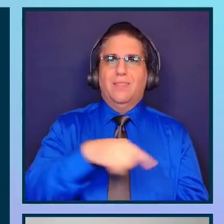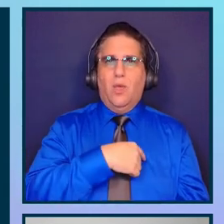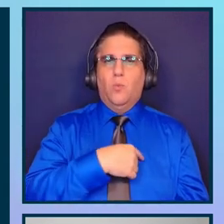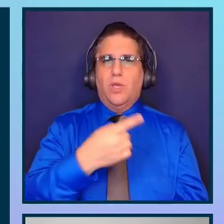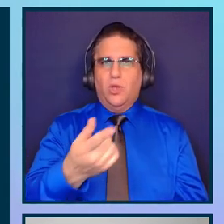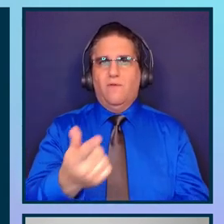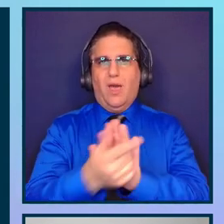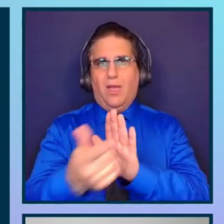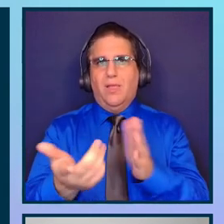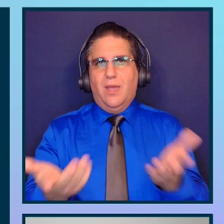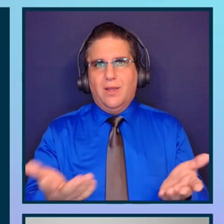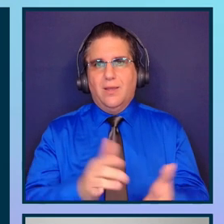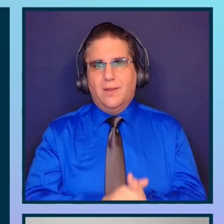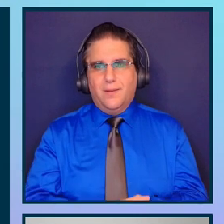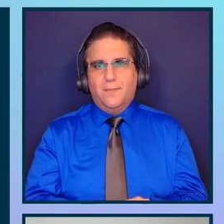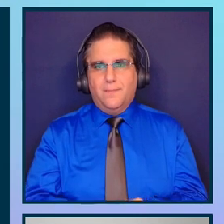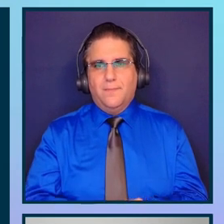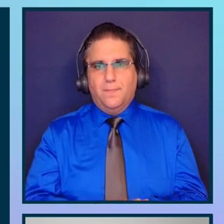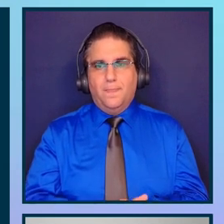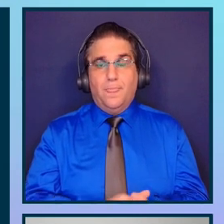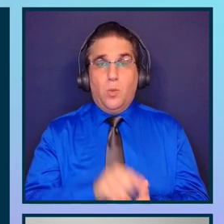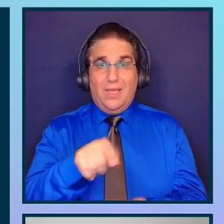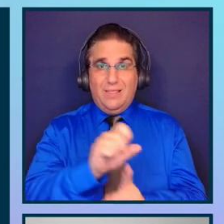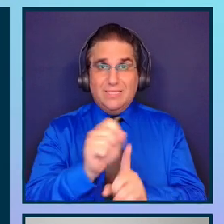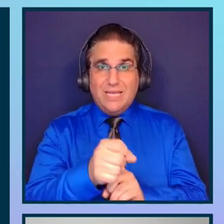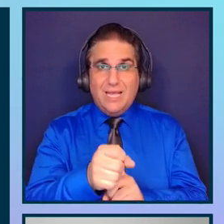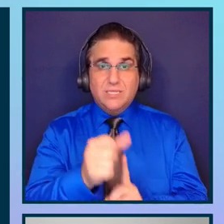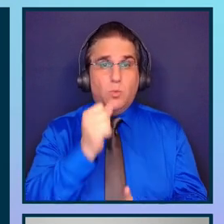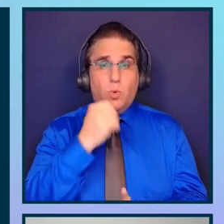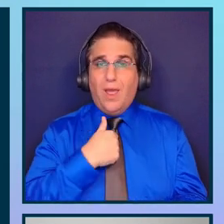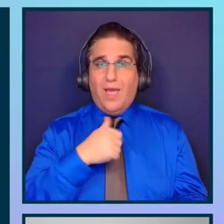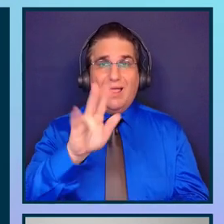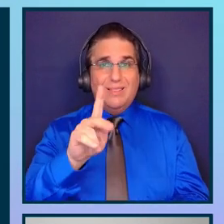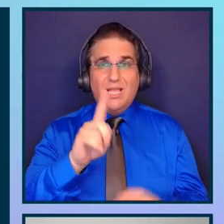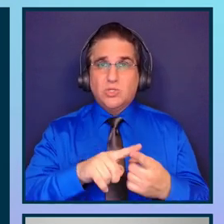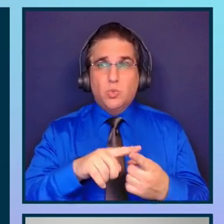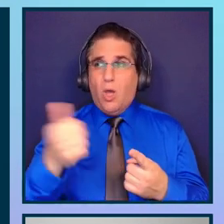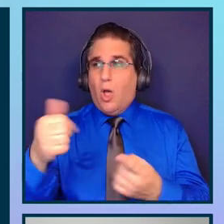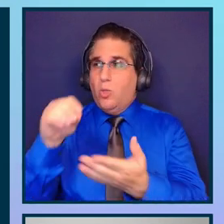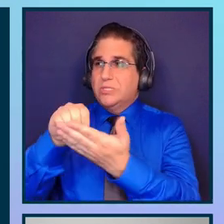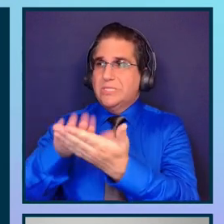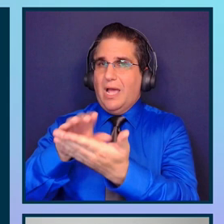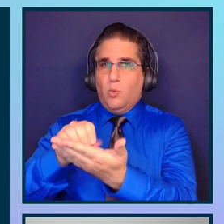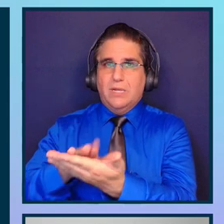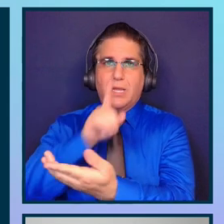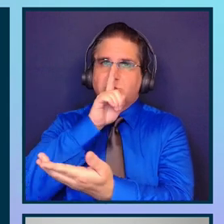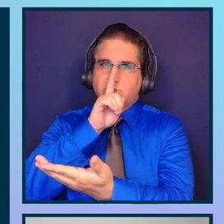violated. In this case, we don't have any link to any documentation or any